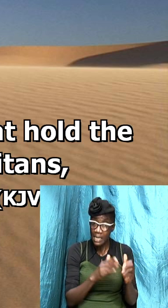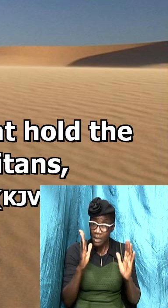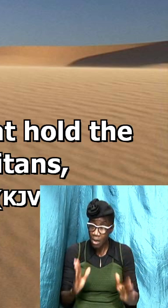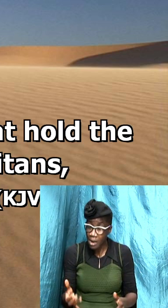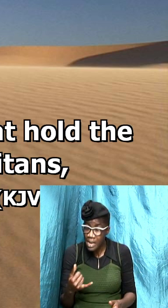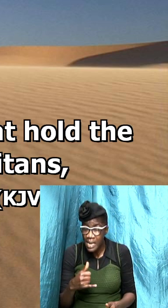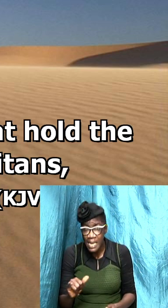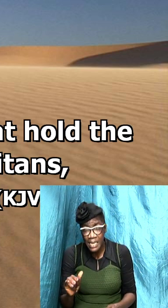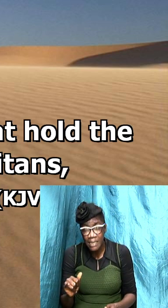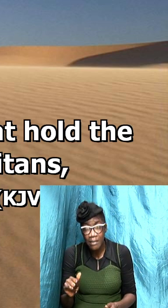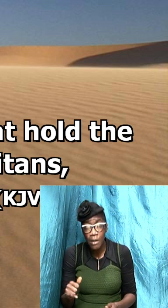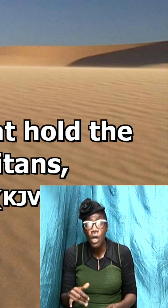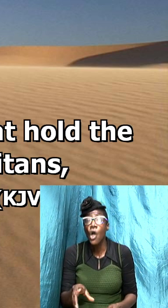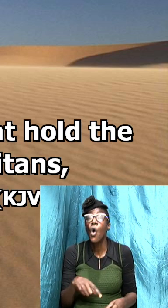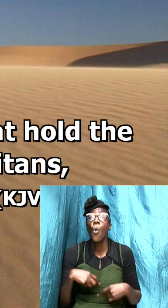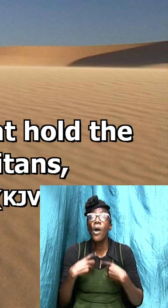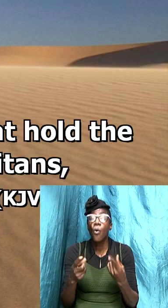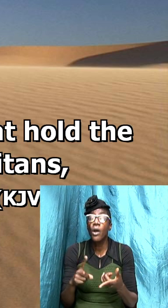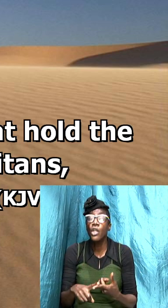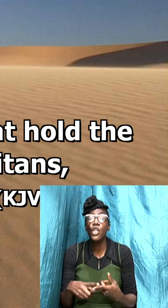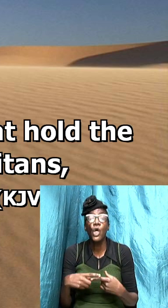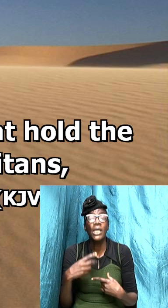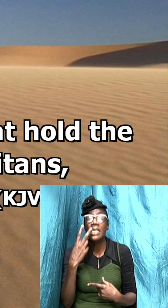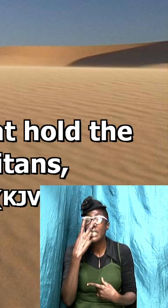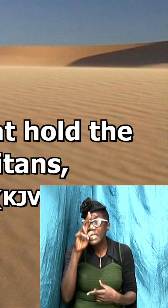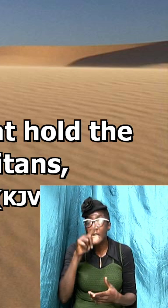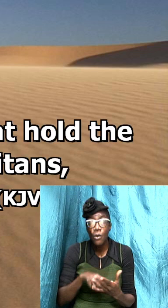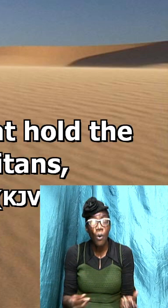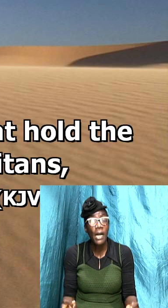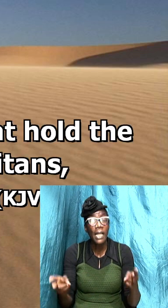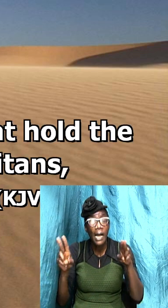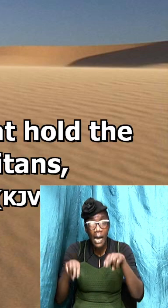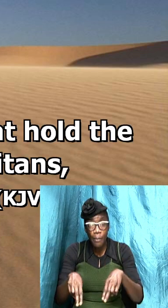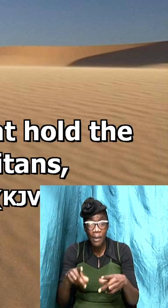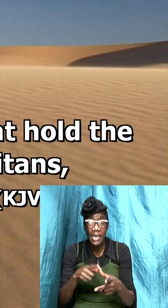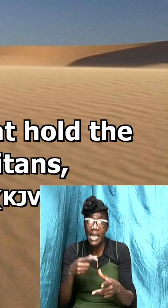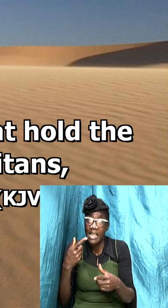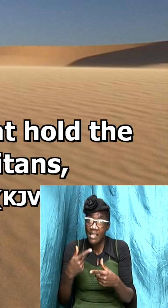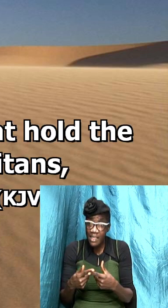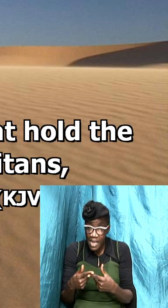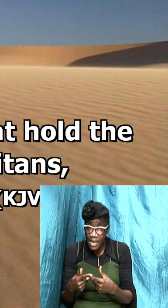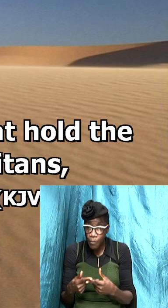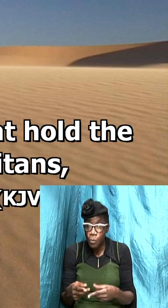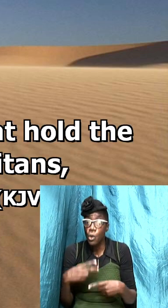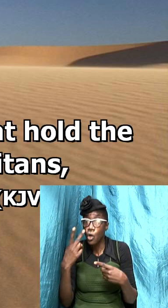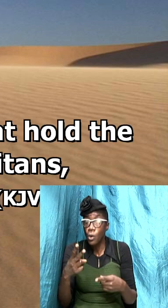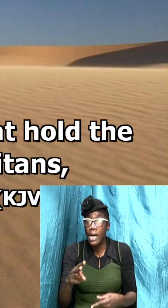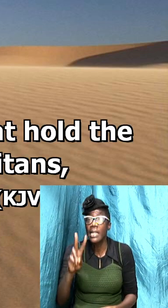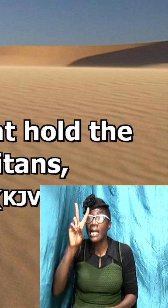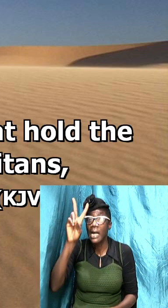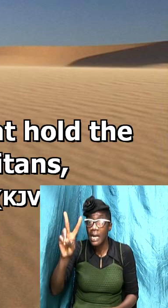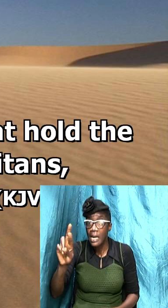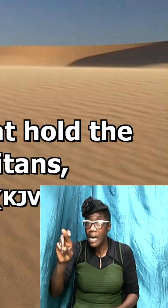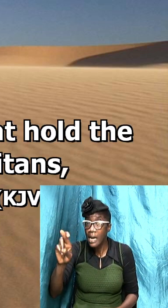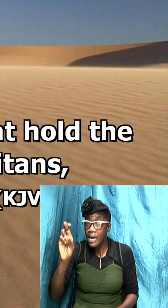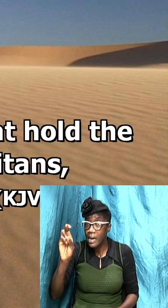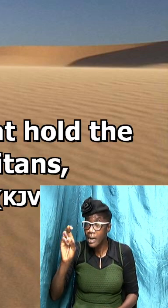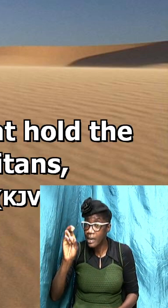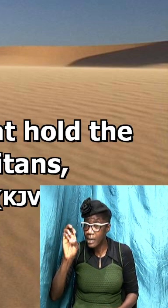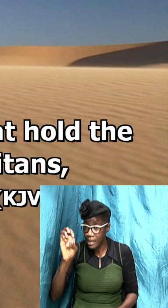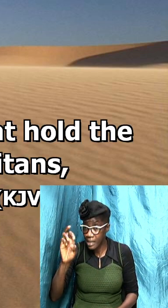and we are going to look at what took place at that time with the Nicolaitans then when we look at Revelation chapter 2 verses 20